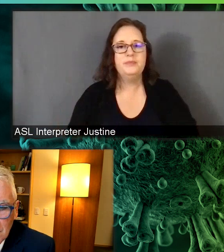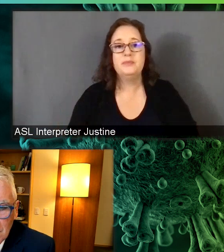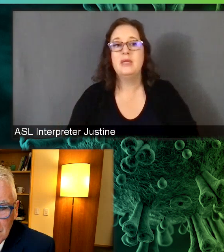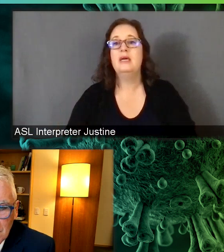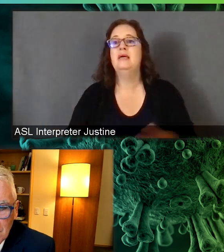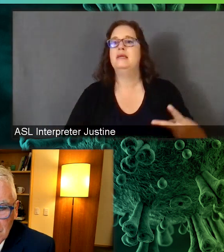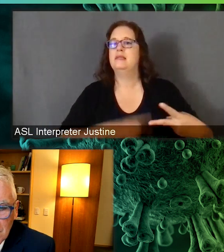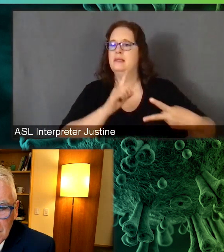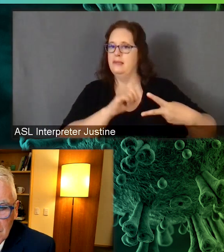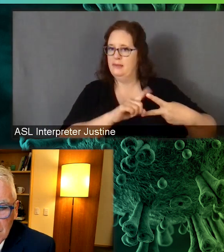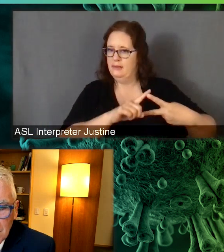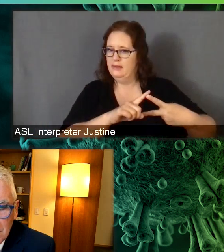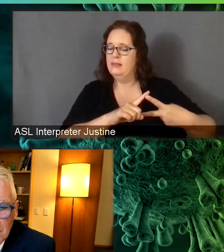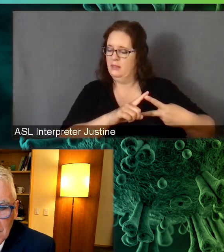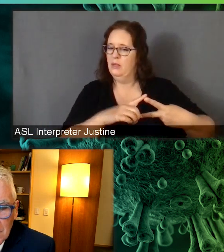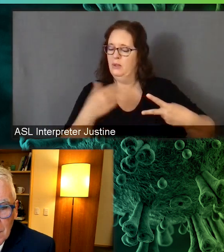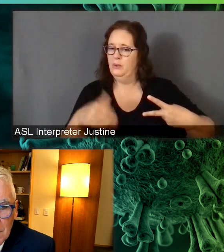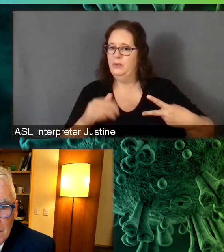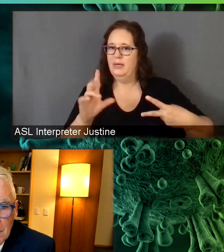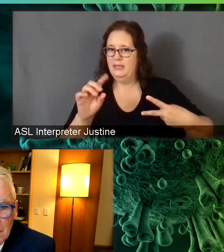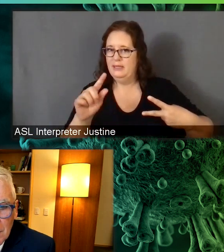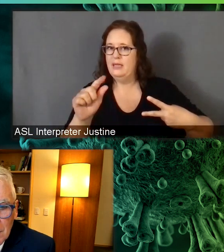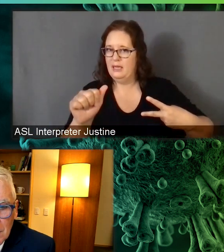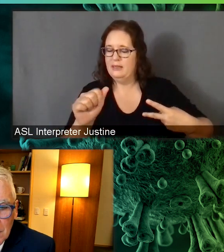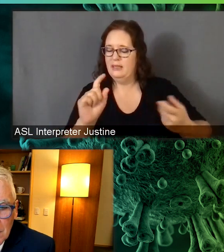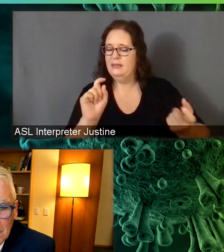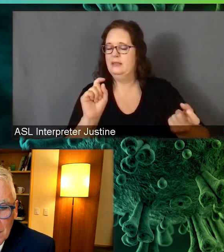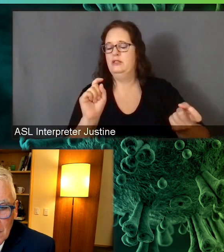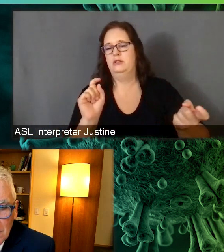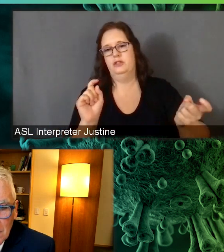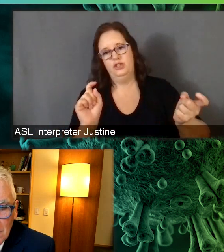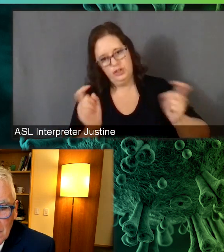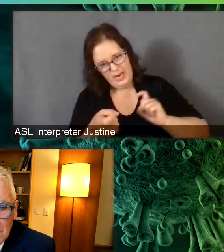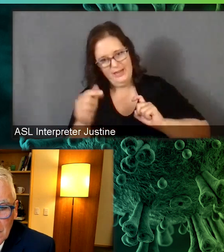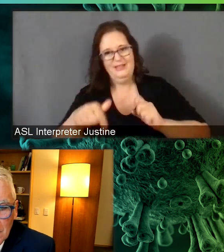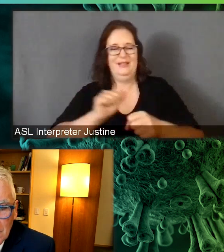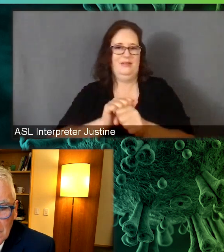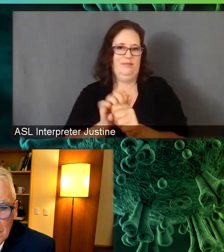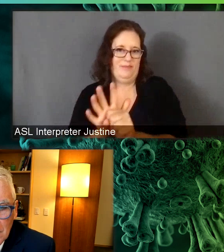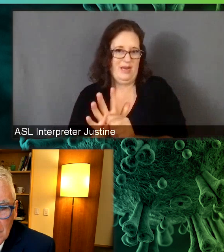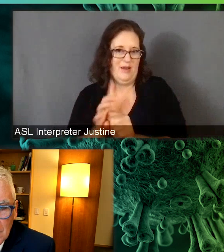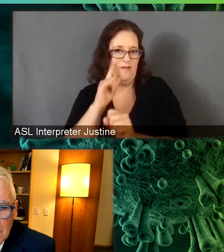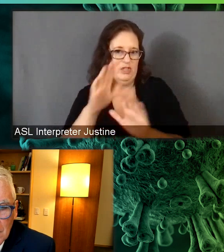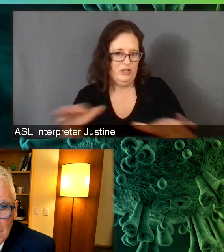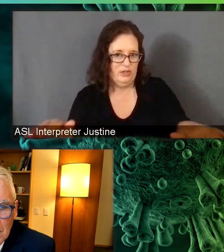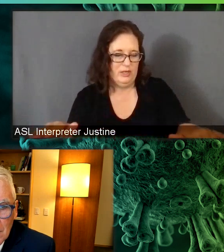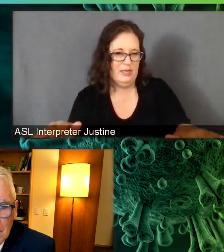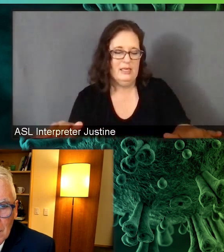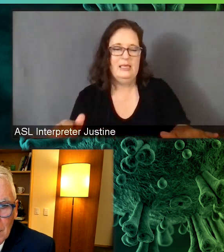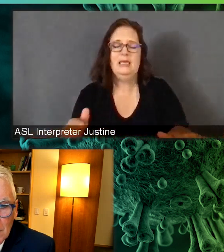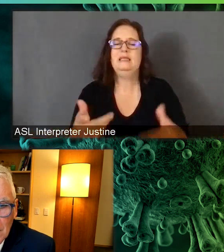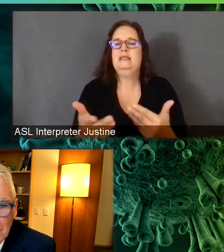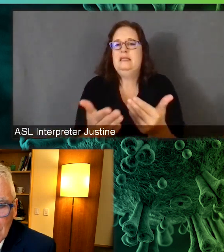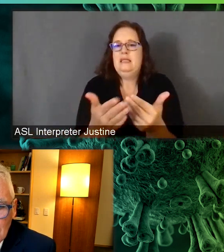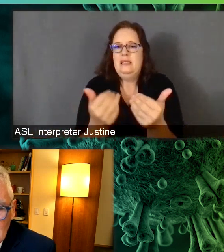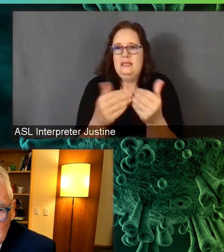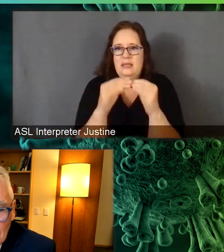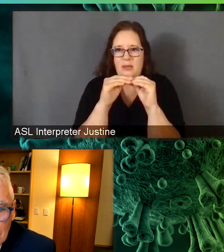has really changed the pandemic for kids. As others have said, it's highly transmissible. And